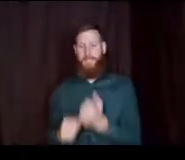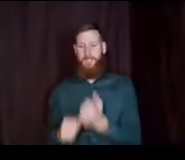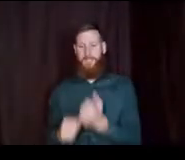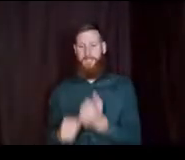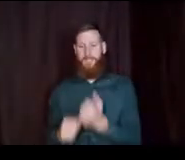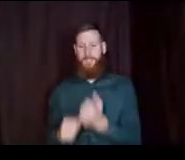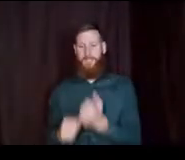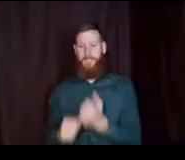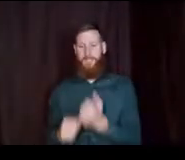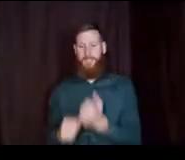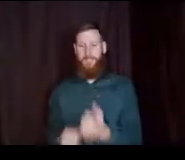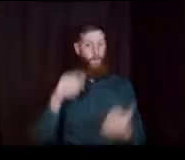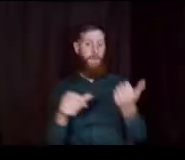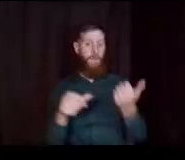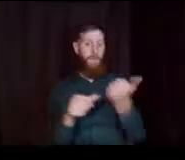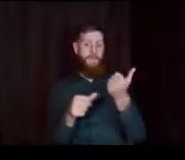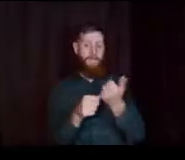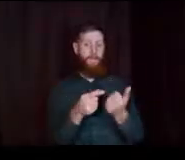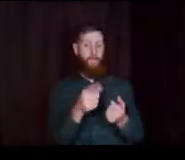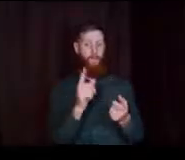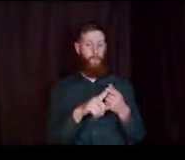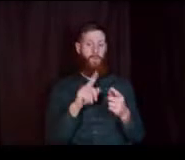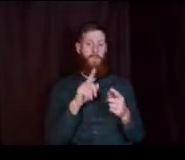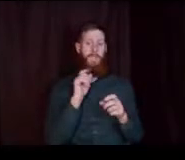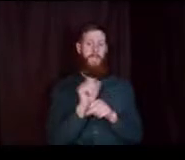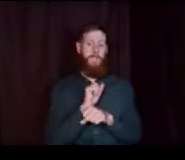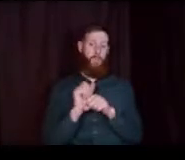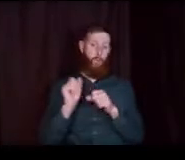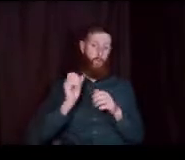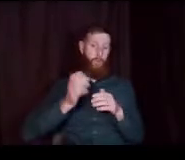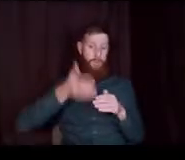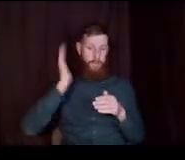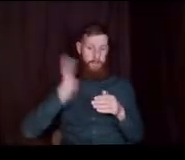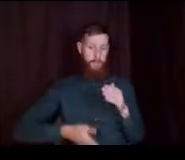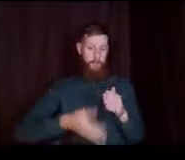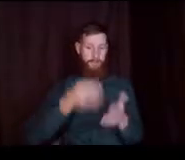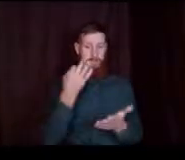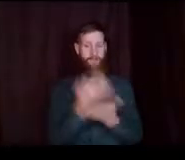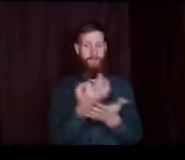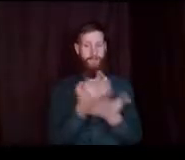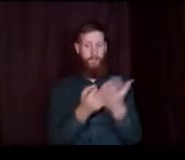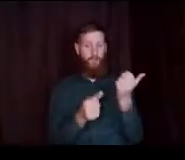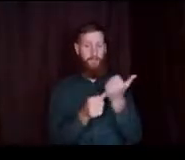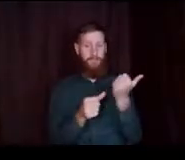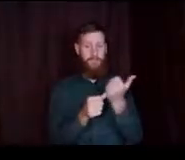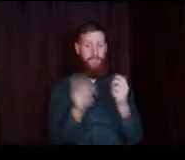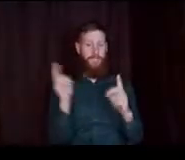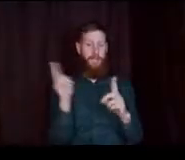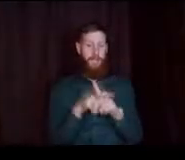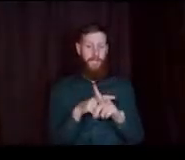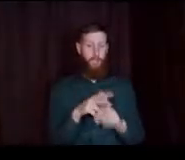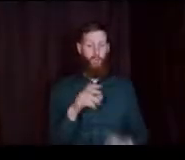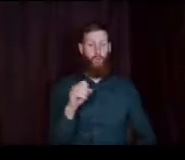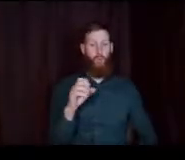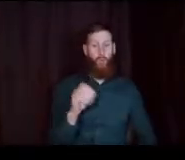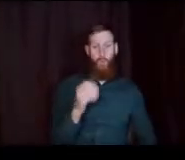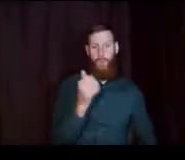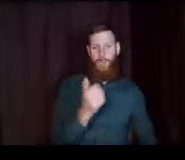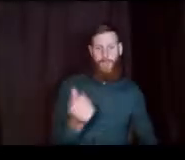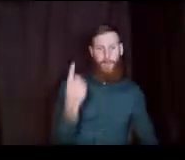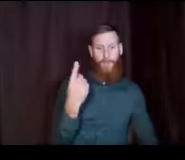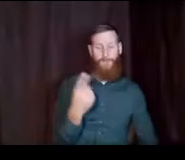for assisting you with actually completing the financial aid applications. So anyone